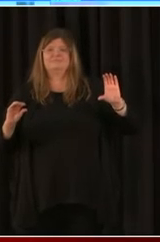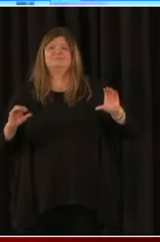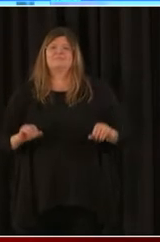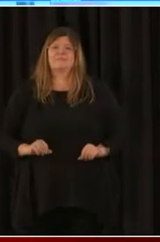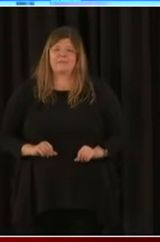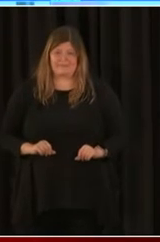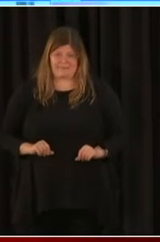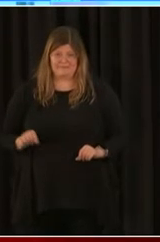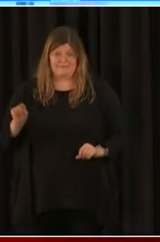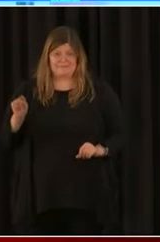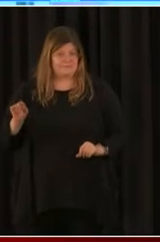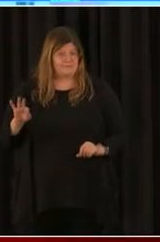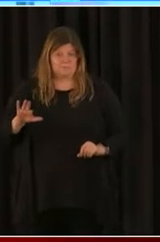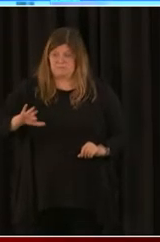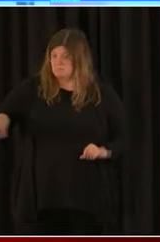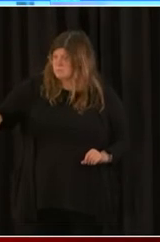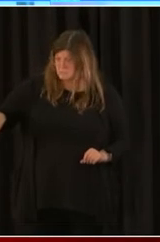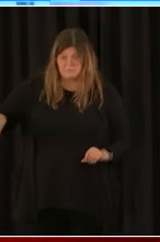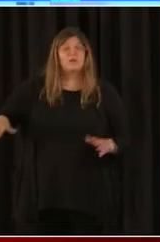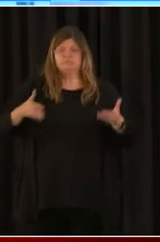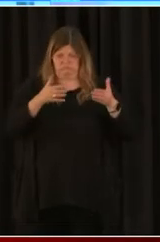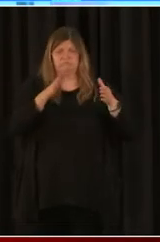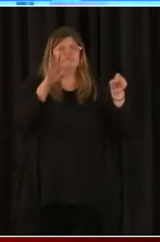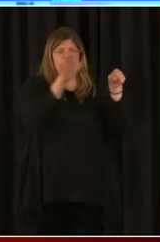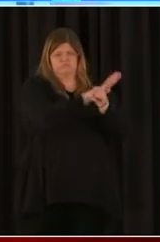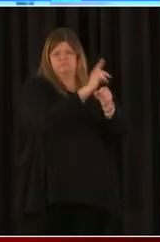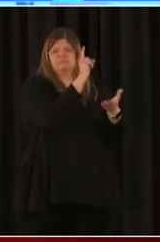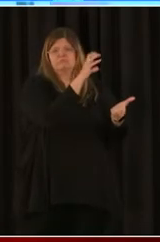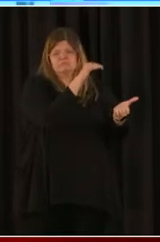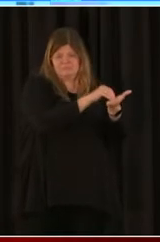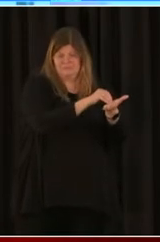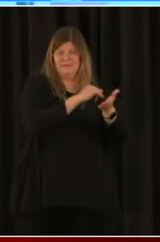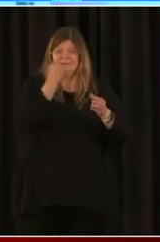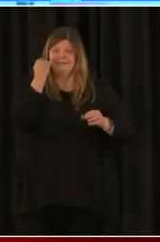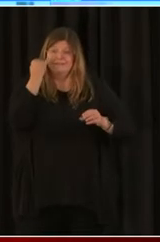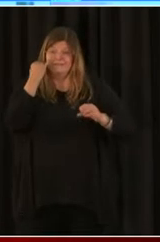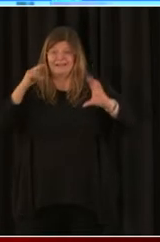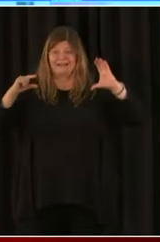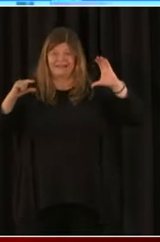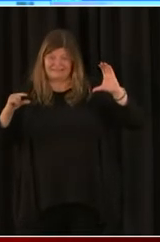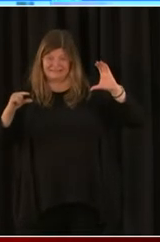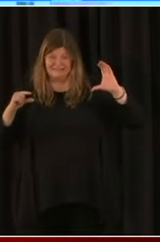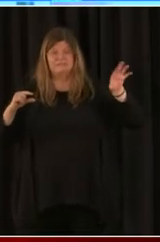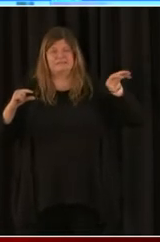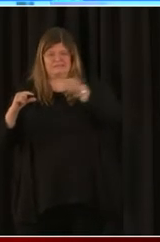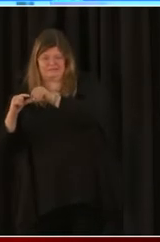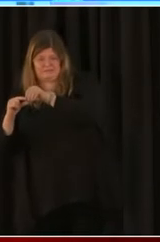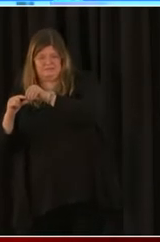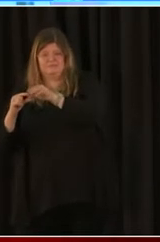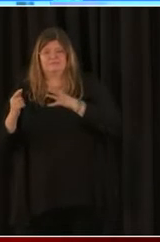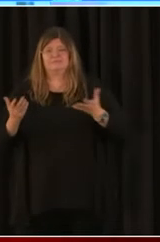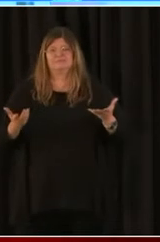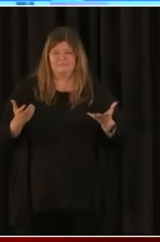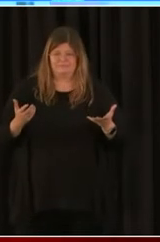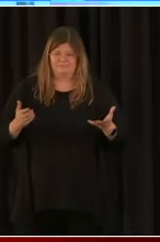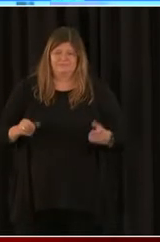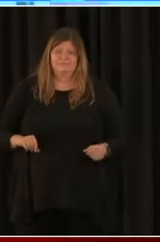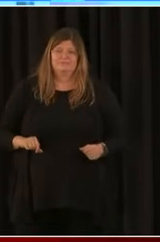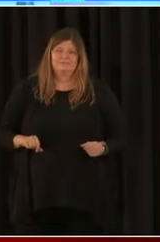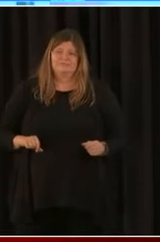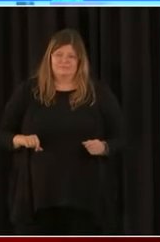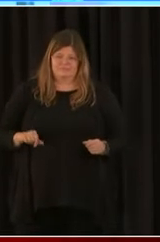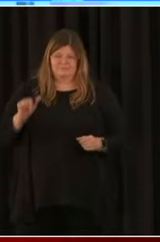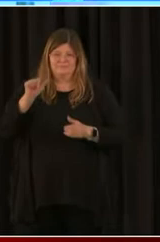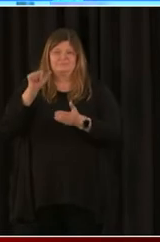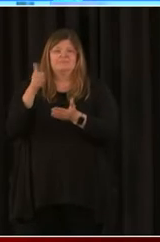it wasn't deducted from the PPP when the bank did it, right now you would have a $10,000 loan